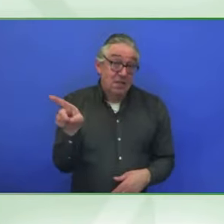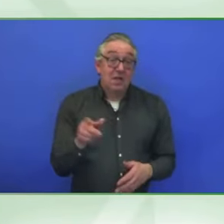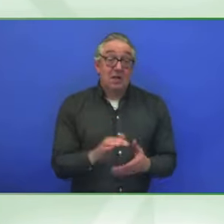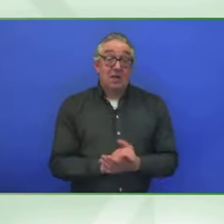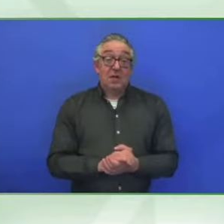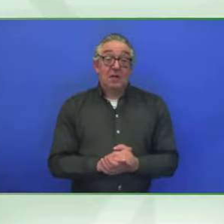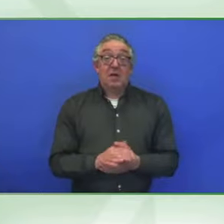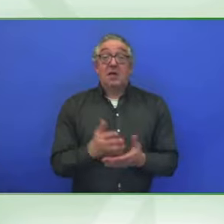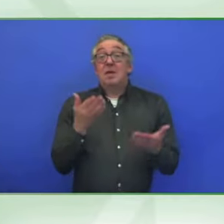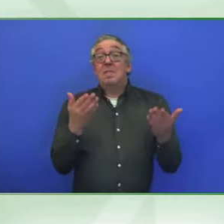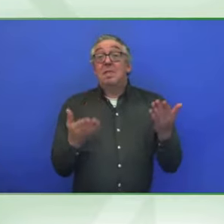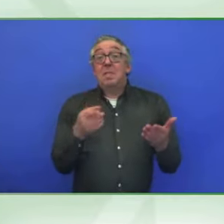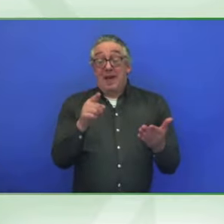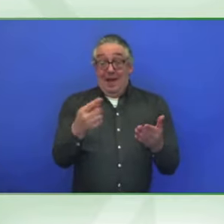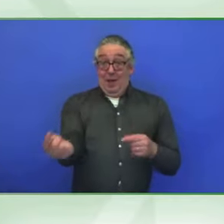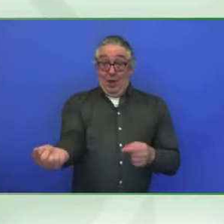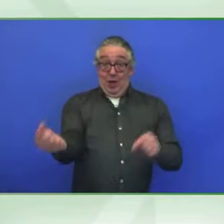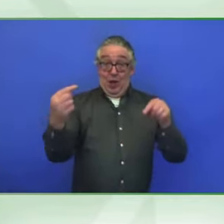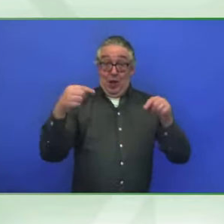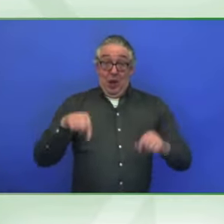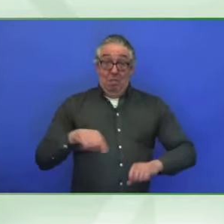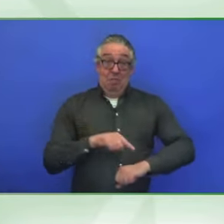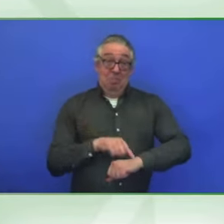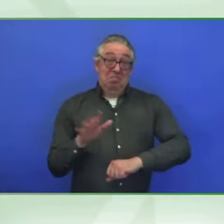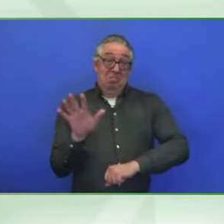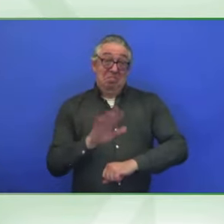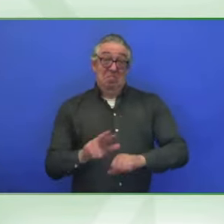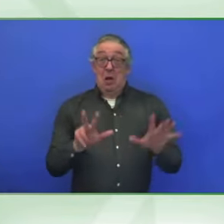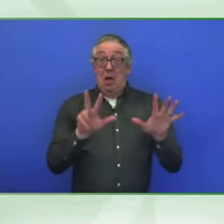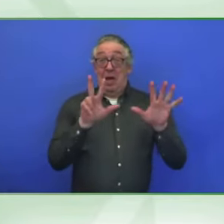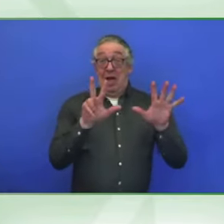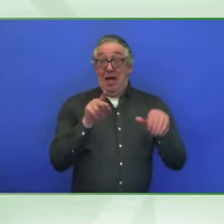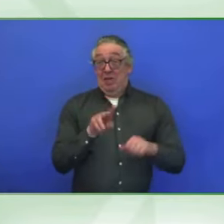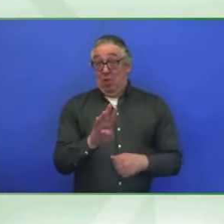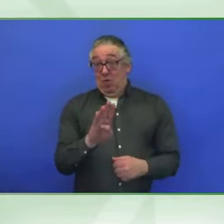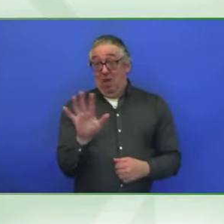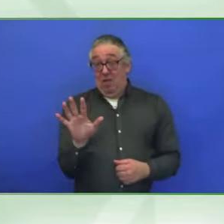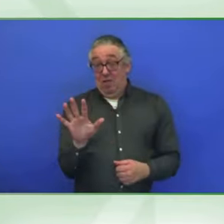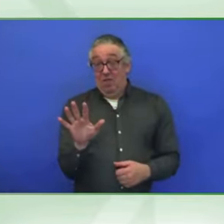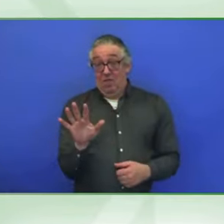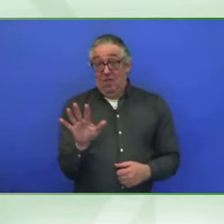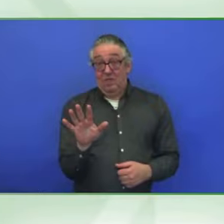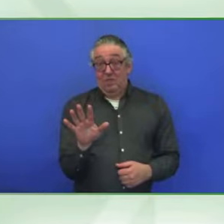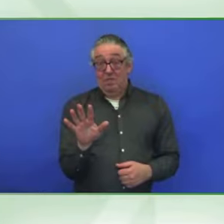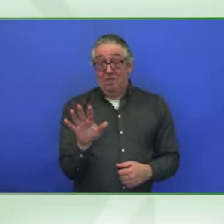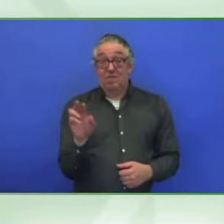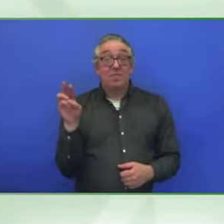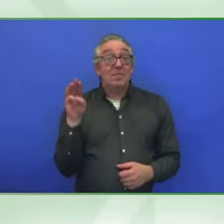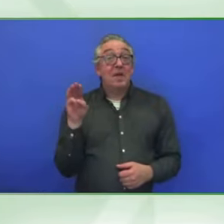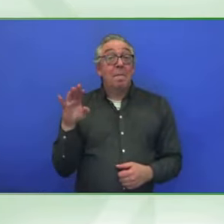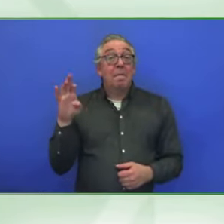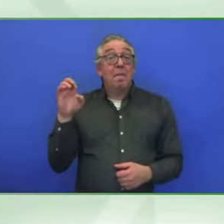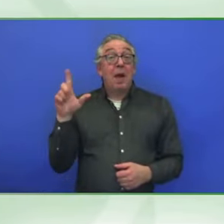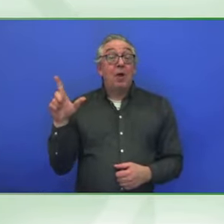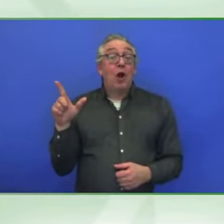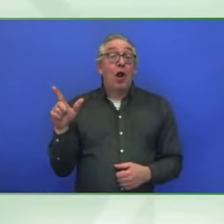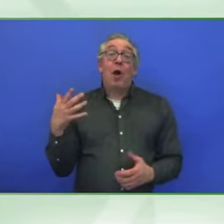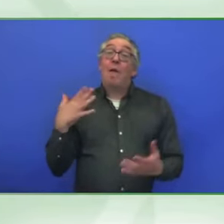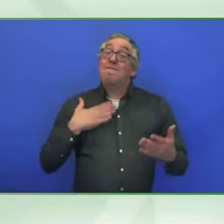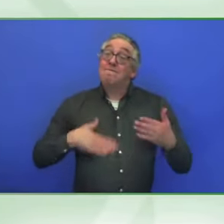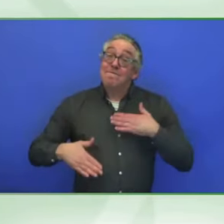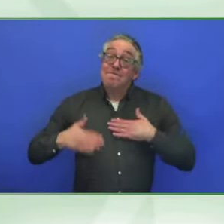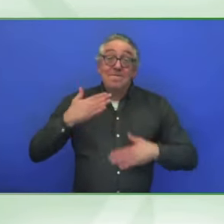in here around 8.45 to be here on time. Michael is insisting that we start, and rightly so, at 8